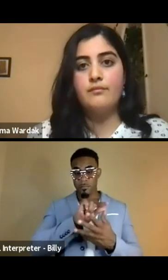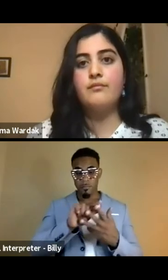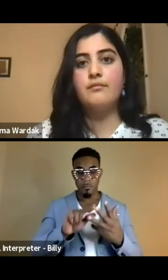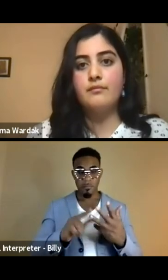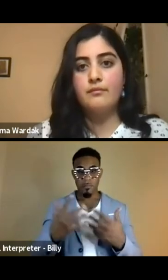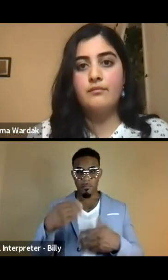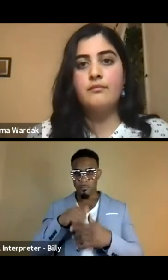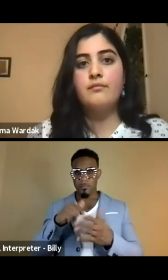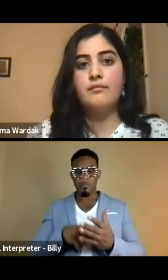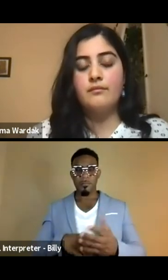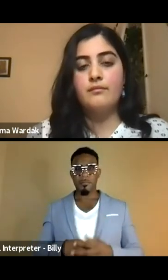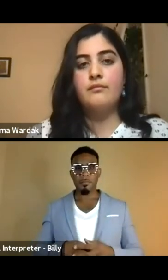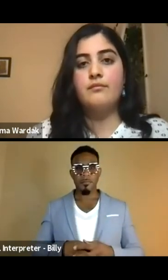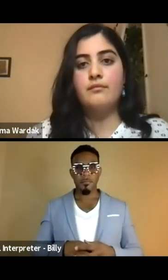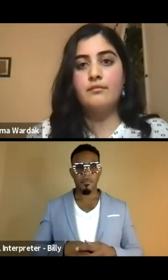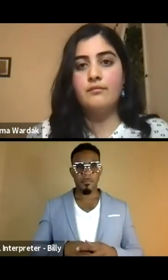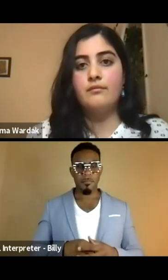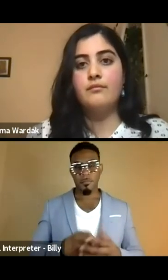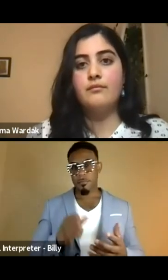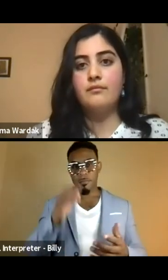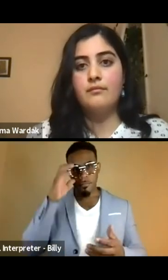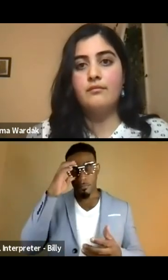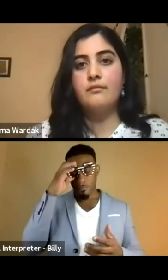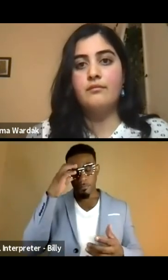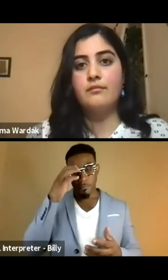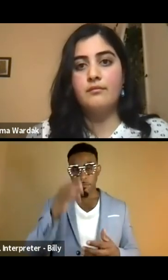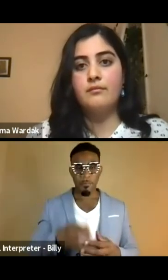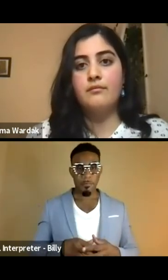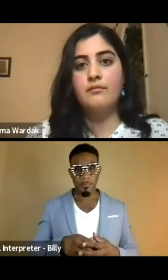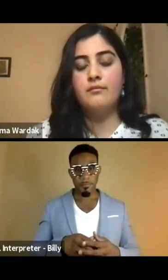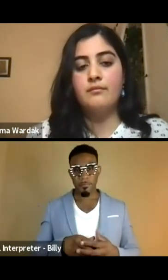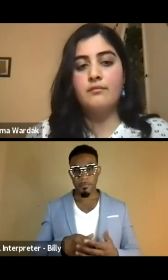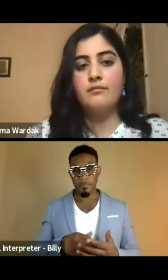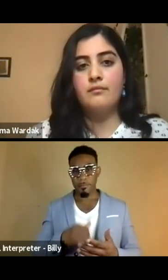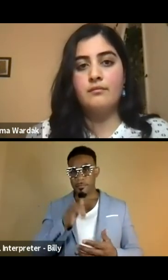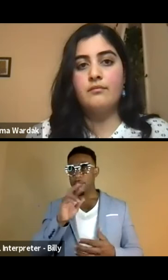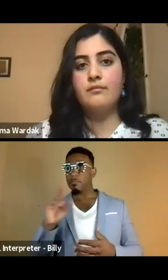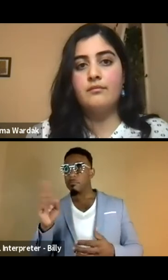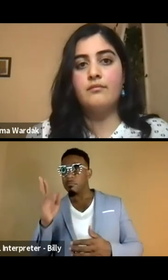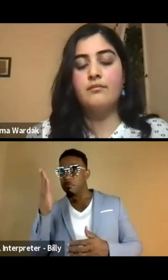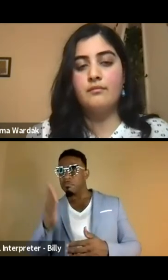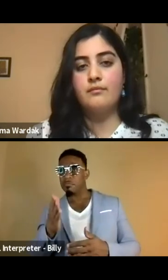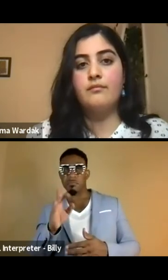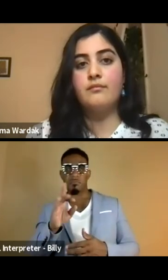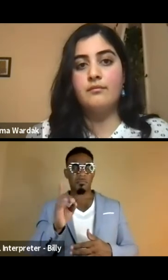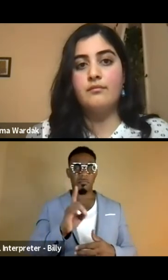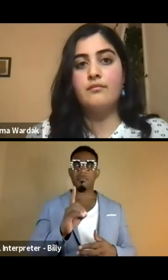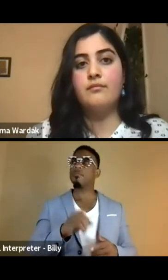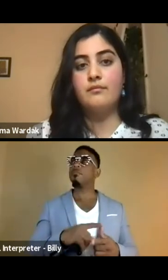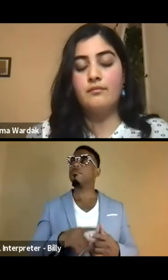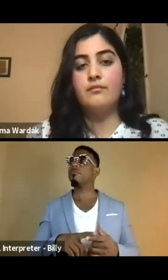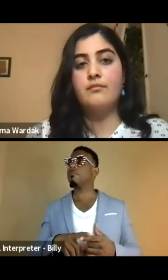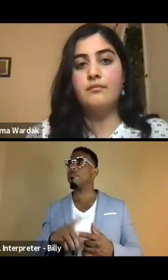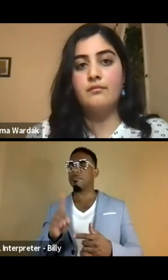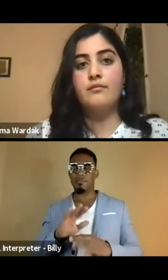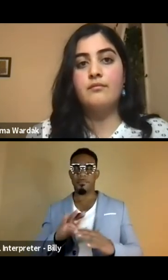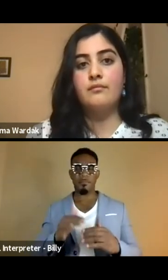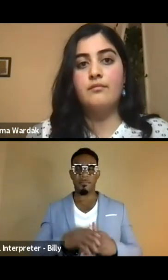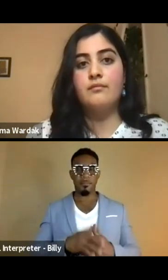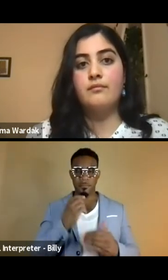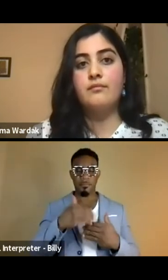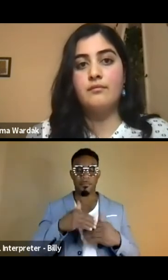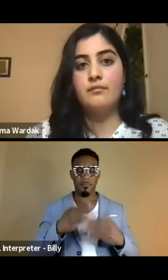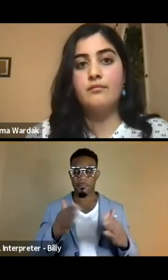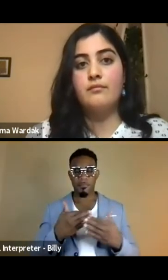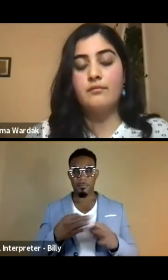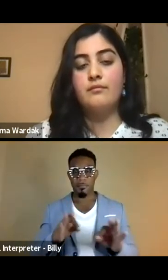involved in this. Um, so it's not, uh, Republicans slash or, or Democrat. So,